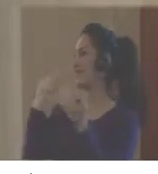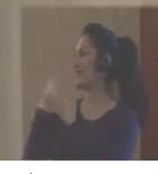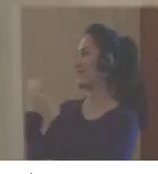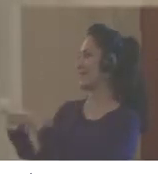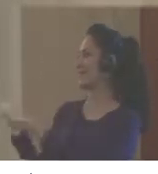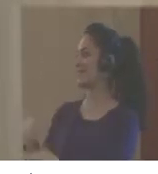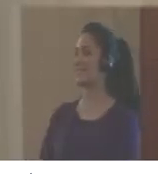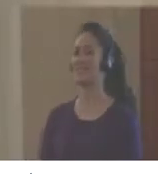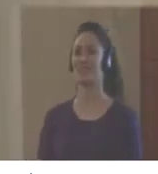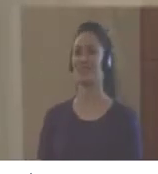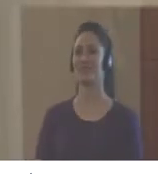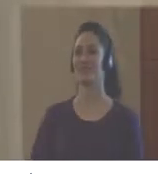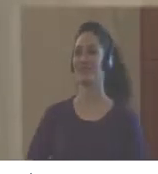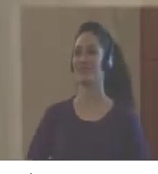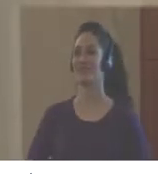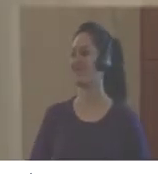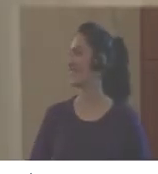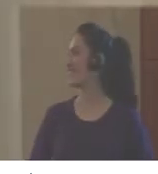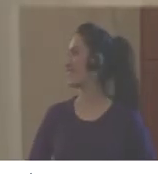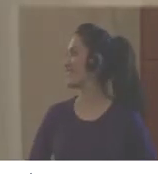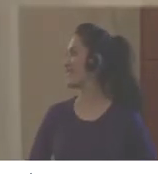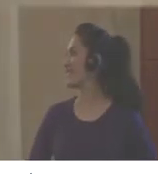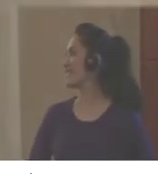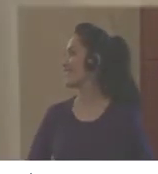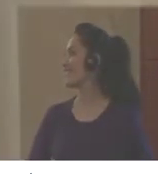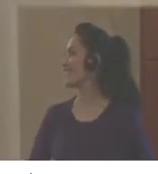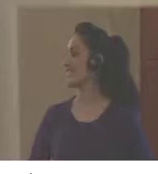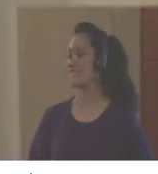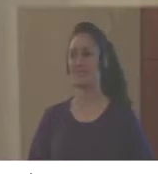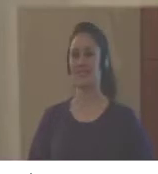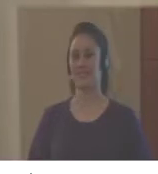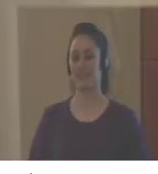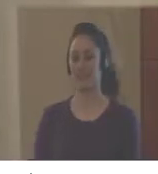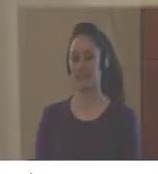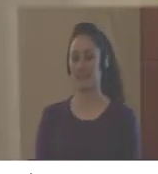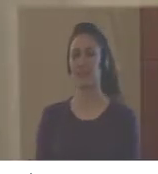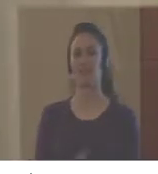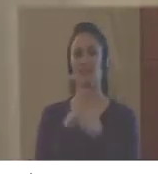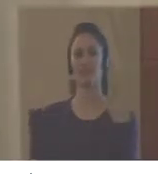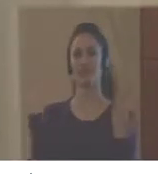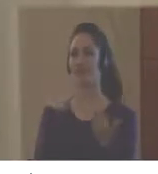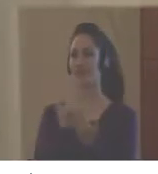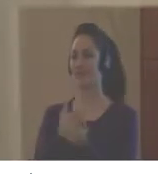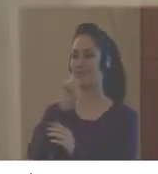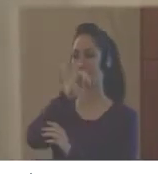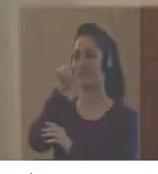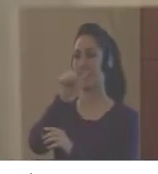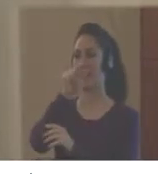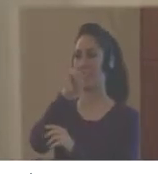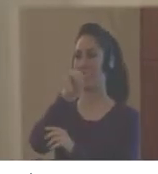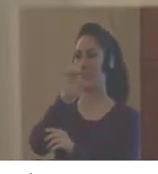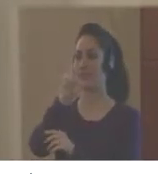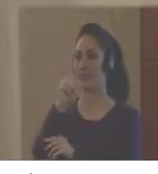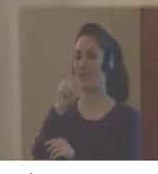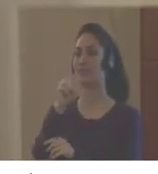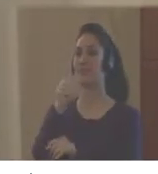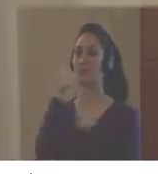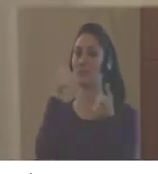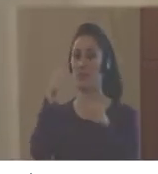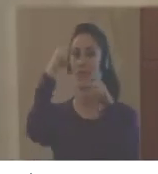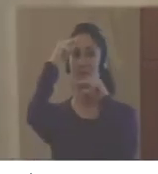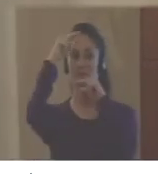This is the place where you can, it's okay to have an accident, because you have about 50 people who can help you. And thank you very much, Javier. The good